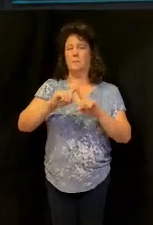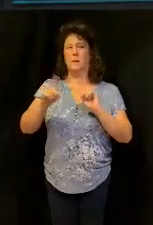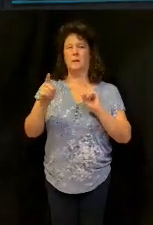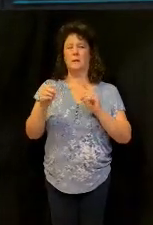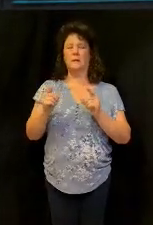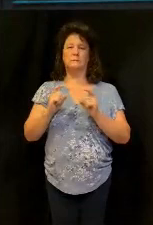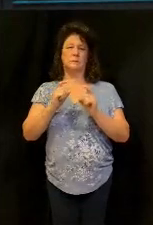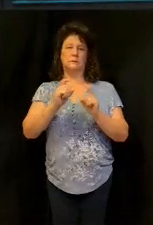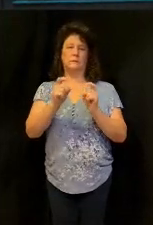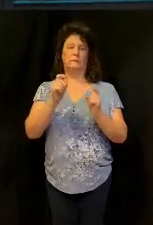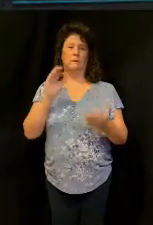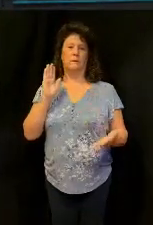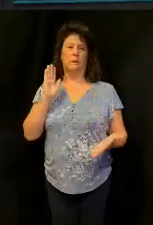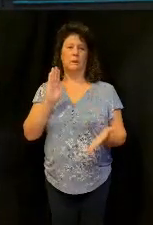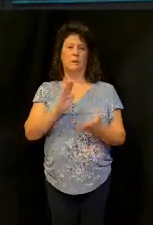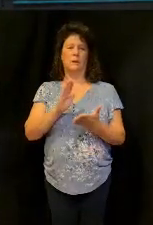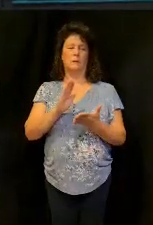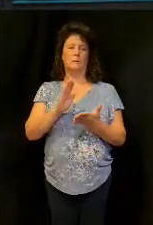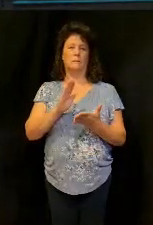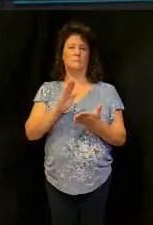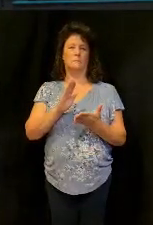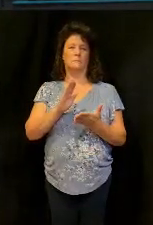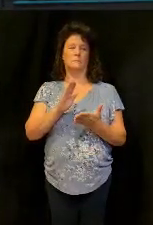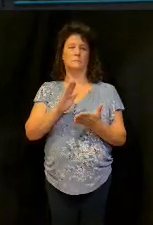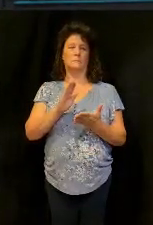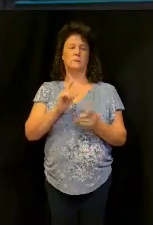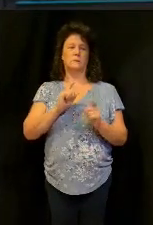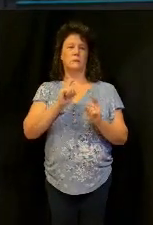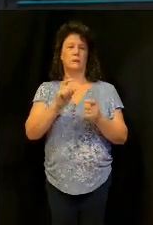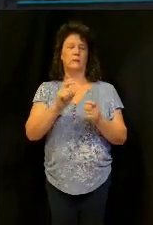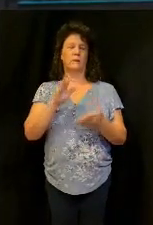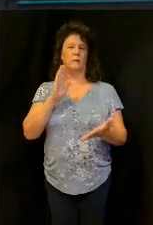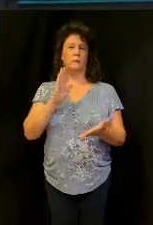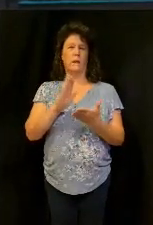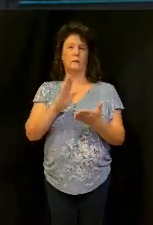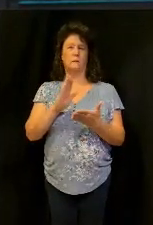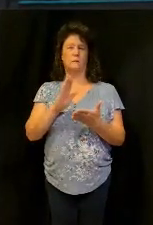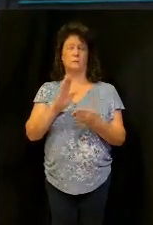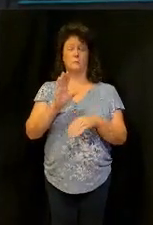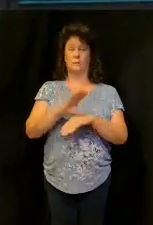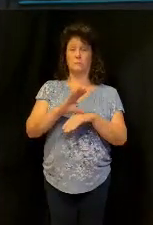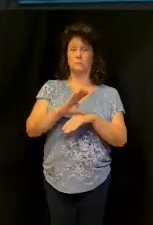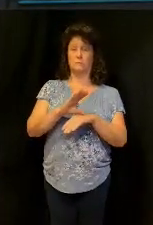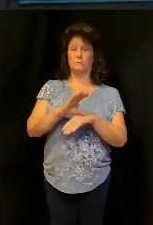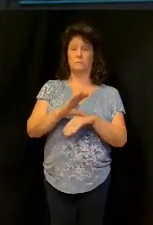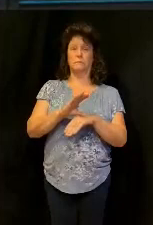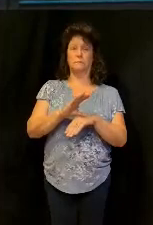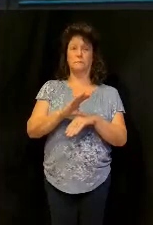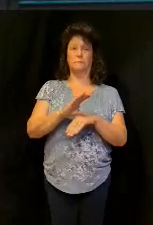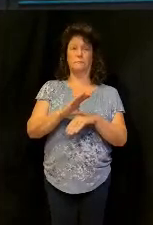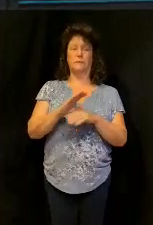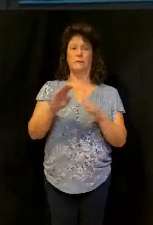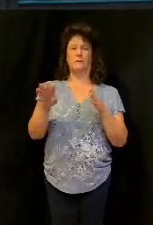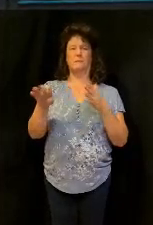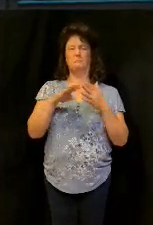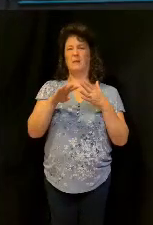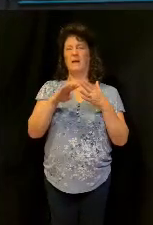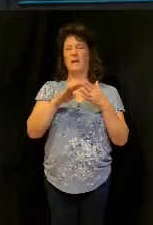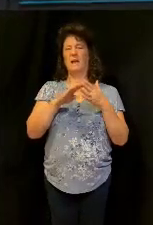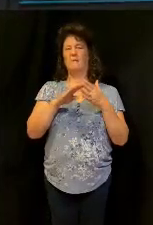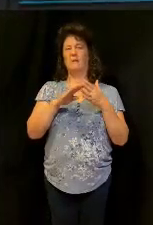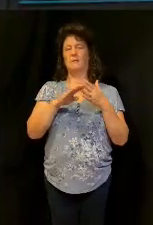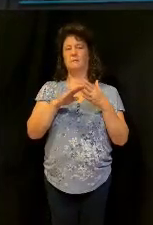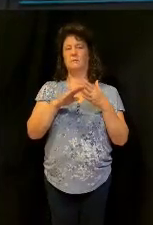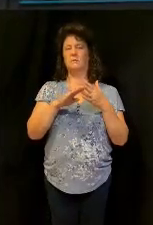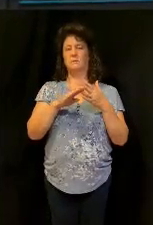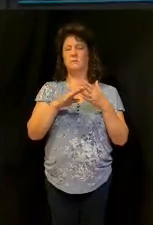giving less to the church, non-profit organizations, the average, the average giving amount per churchgoer,